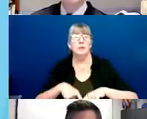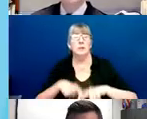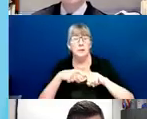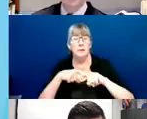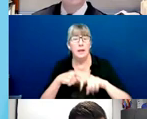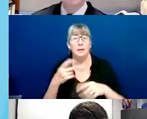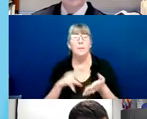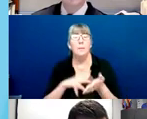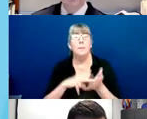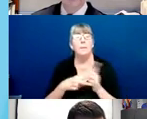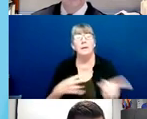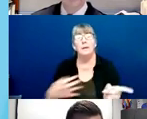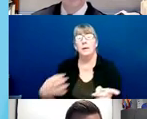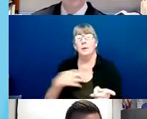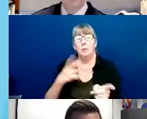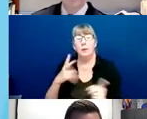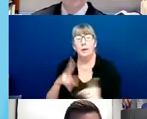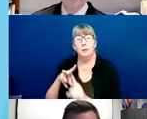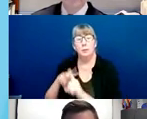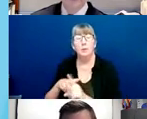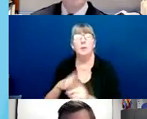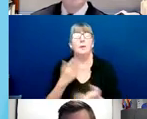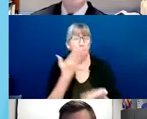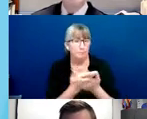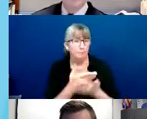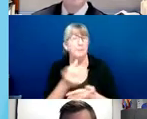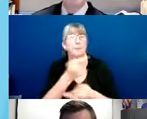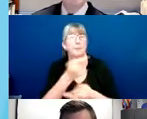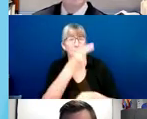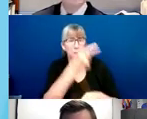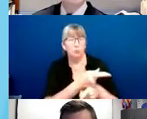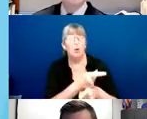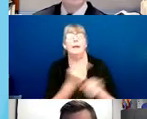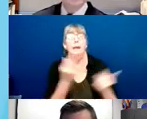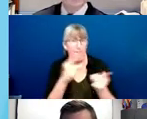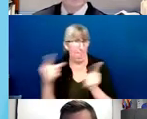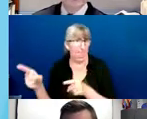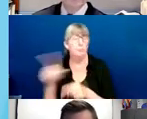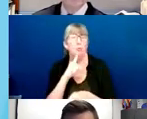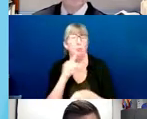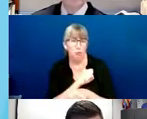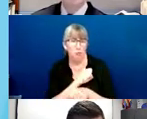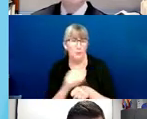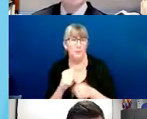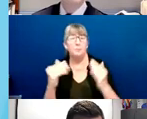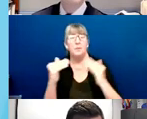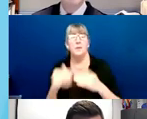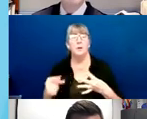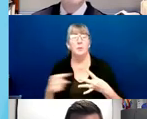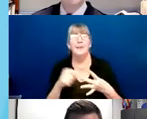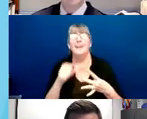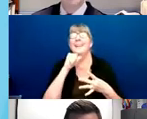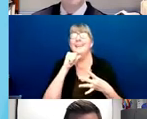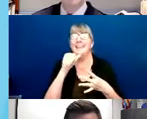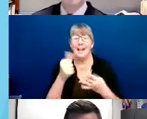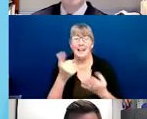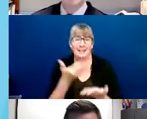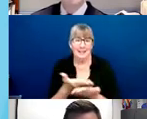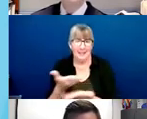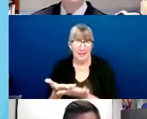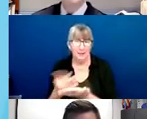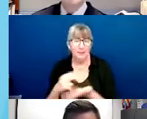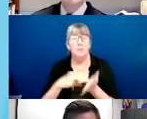that the misconduct has occurred. The next possible finding is not sustained. that is when it's determined